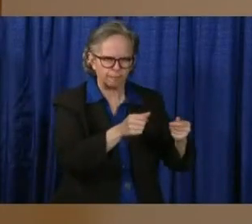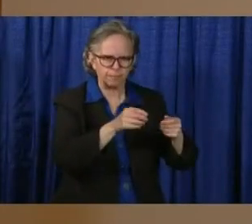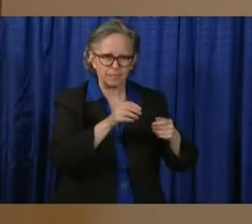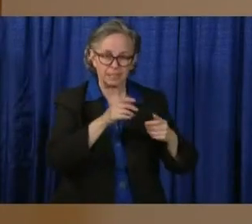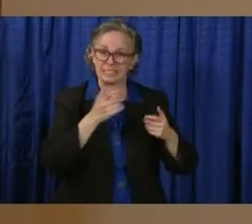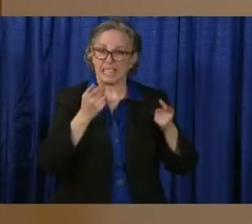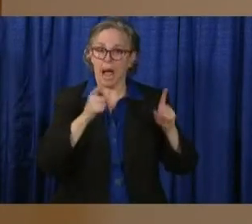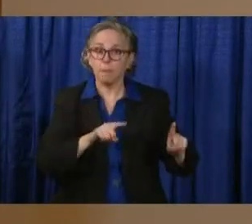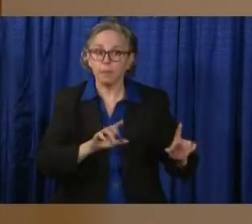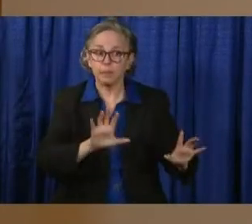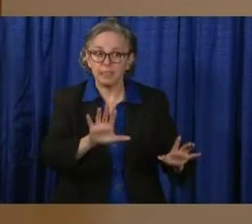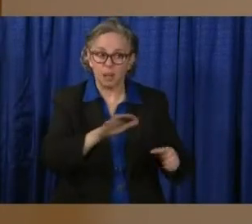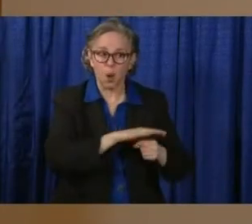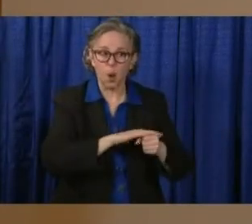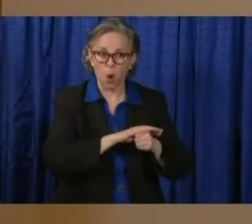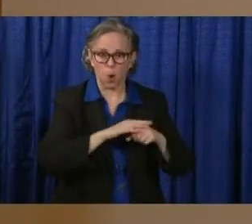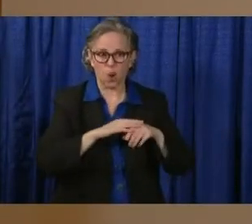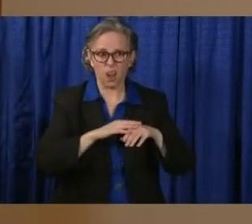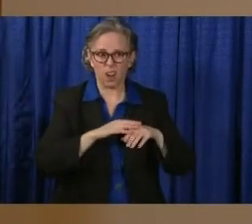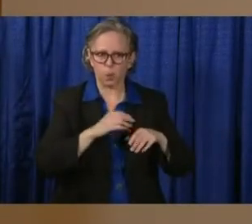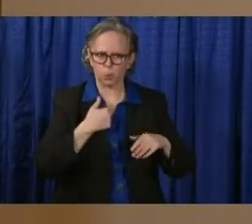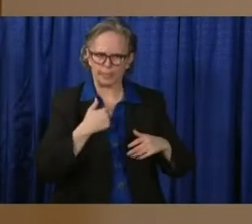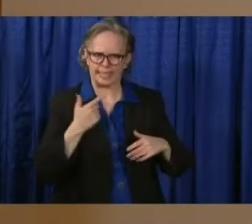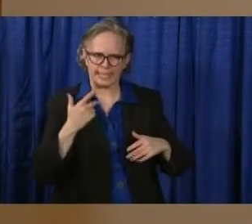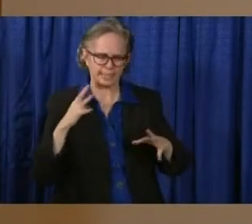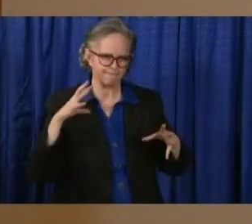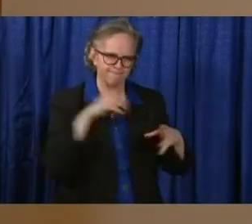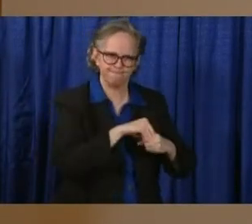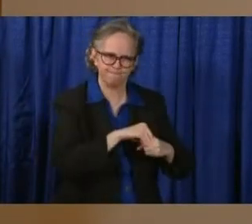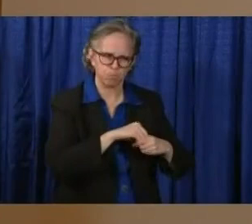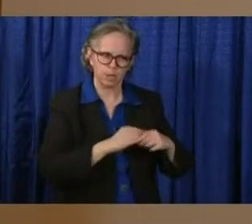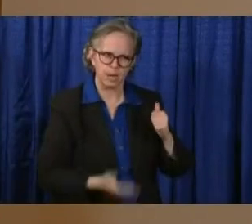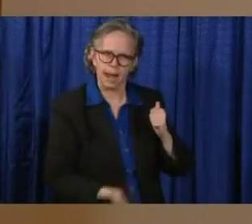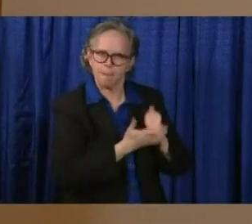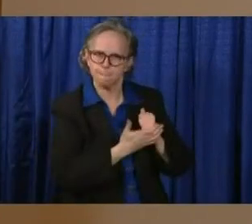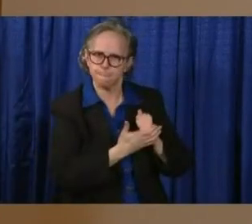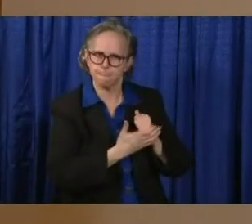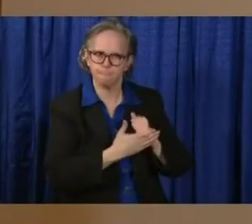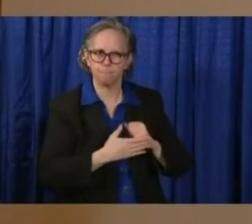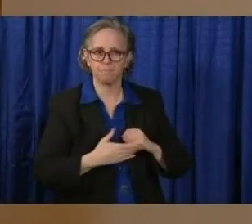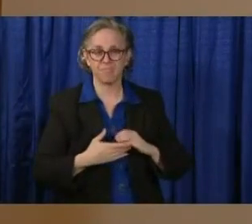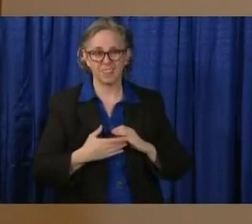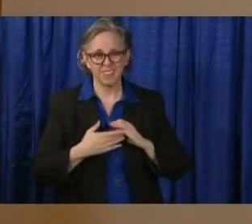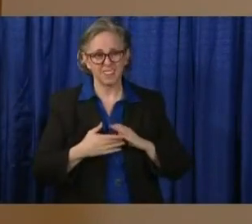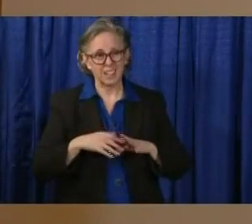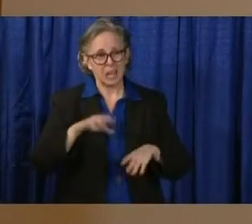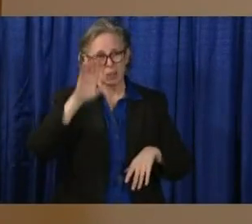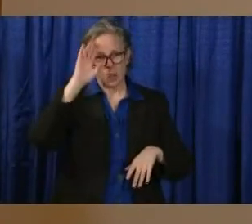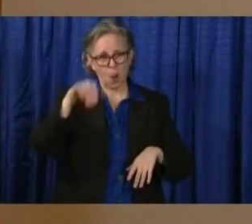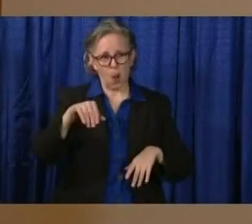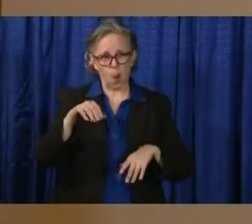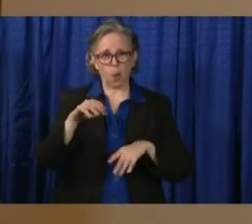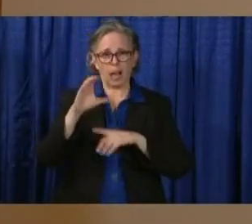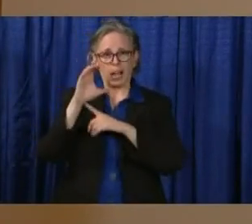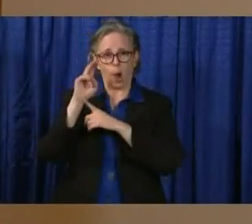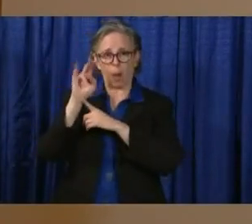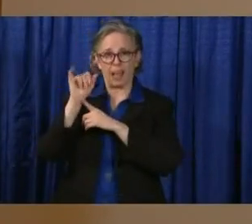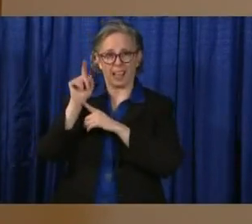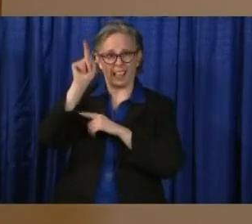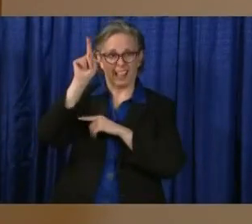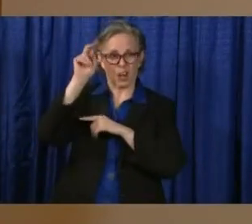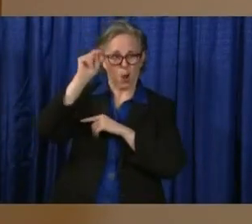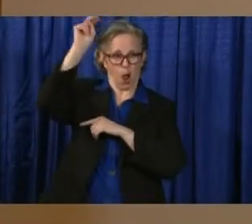alongside of you. So we are seeing that. I know in Cuyahoga, they can tell you a lot better about the names of the